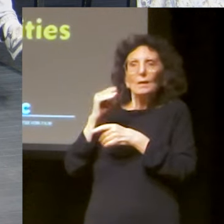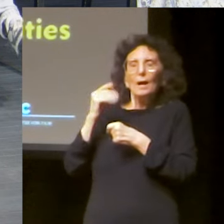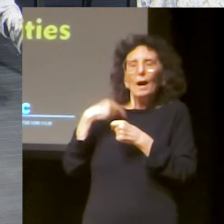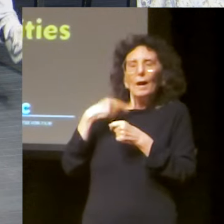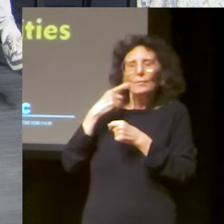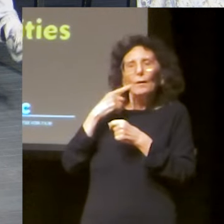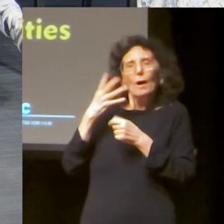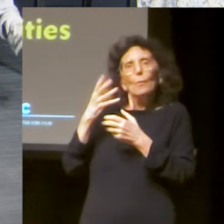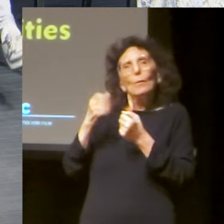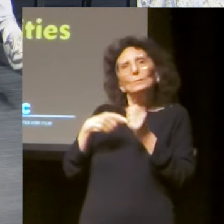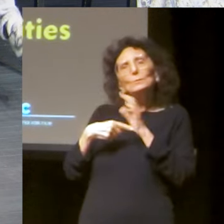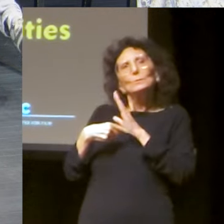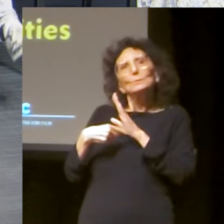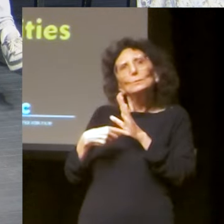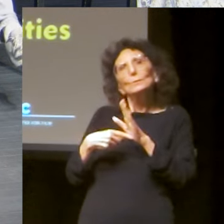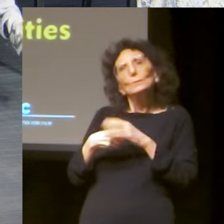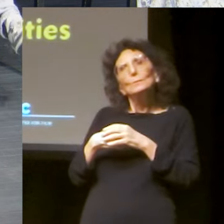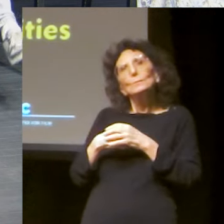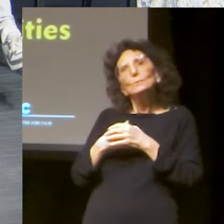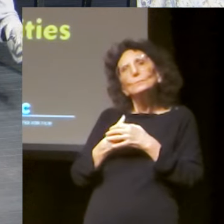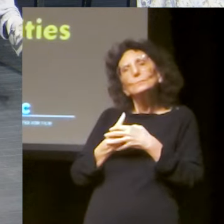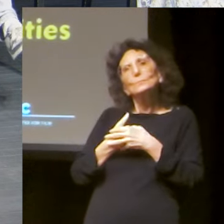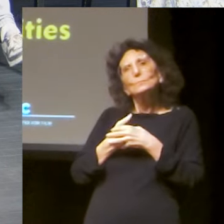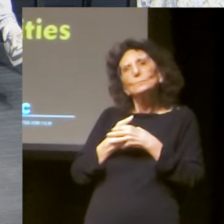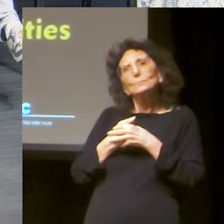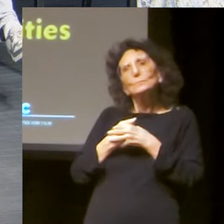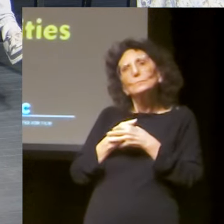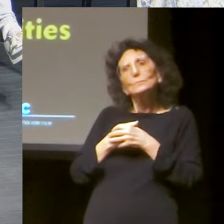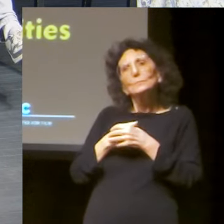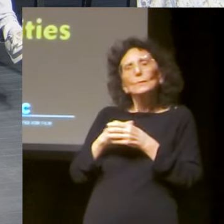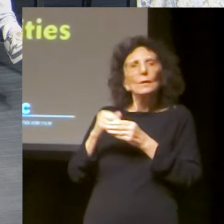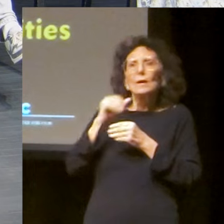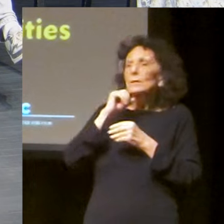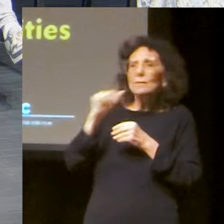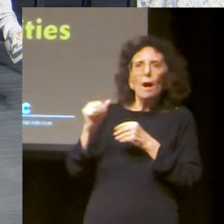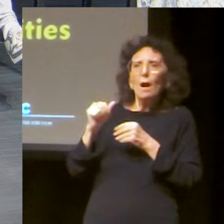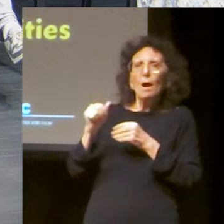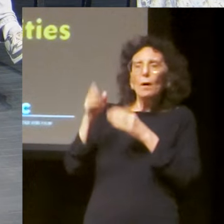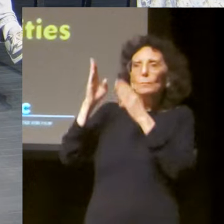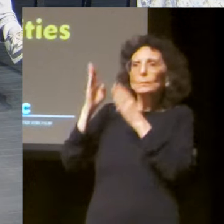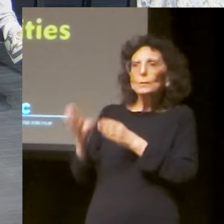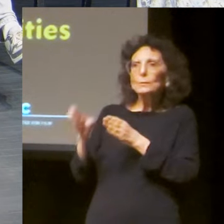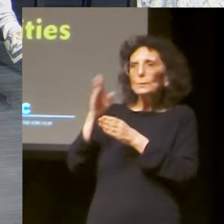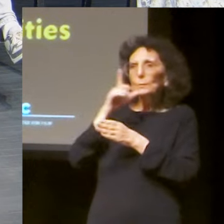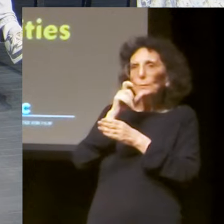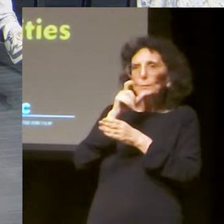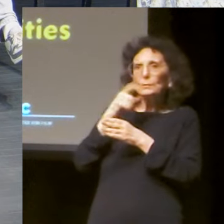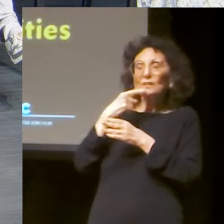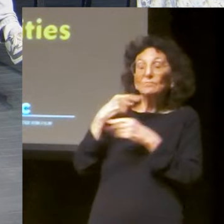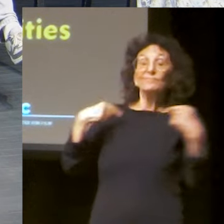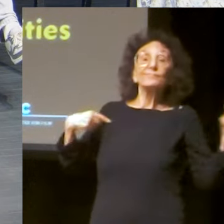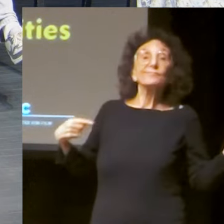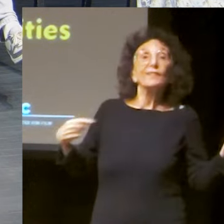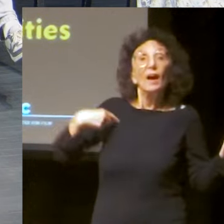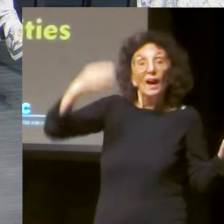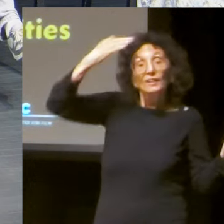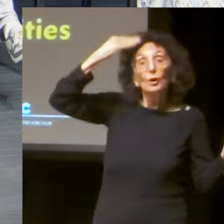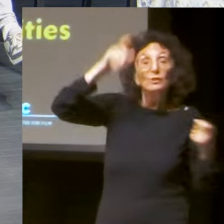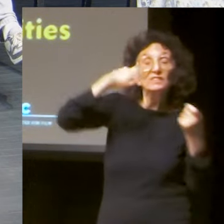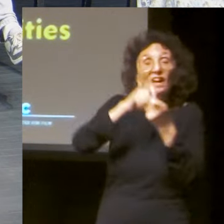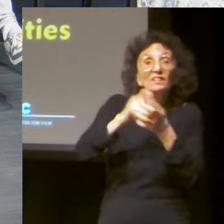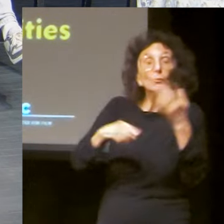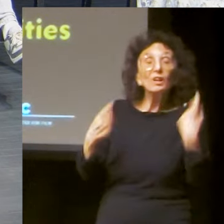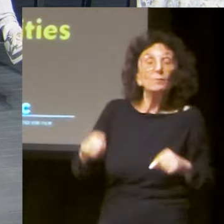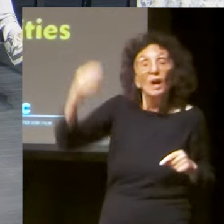him and accepted him for who he was. So, um, this story, uh, I felt like the, what I really wanted to capture just